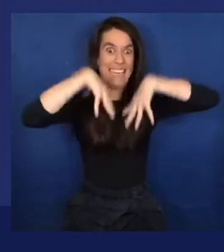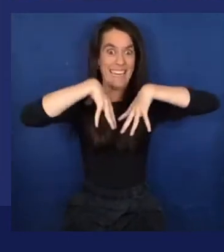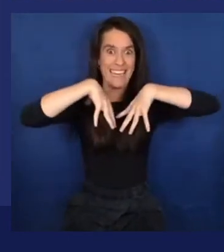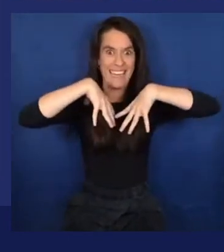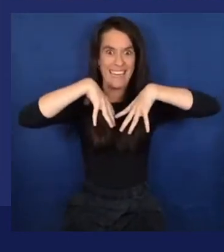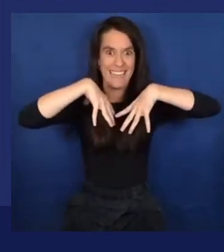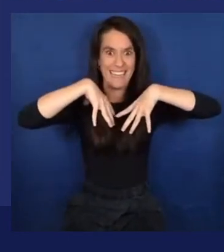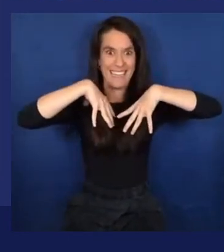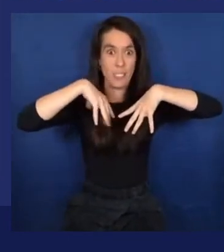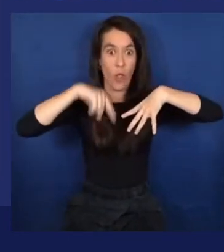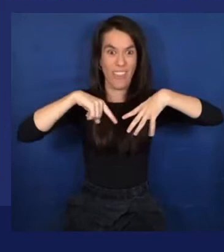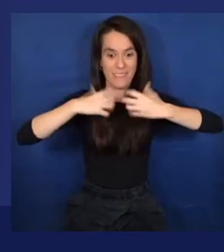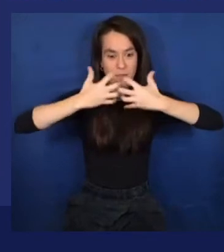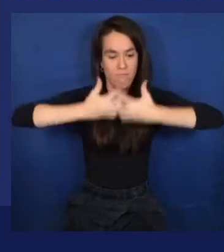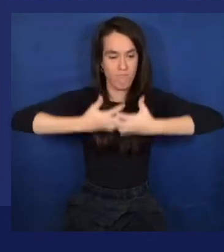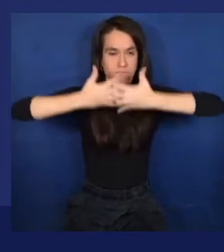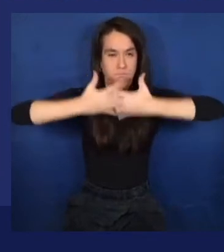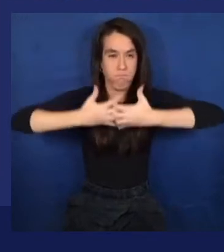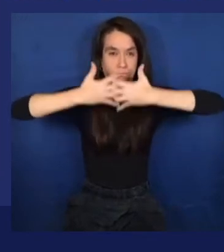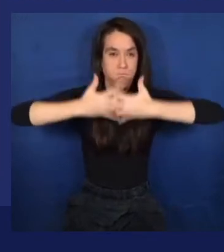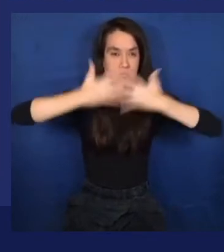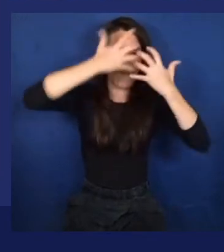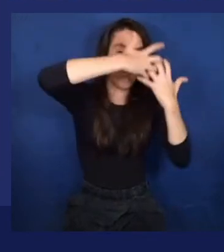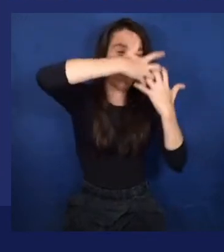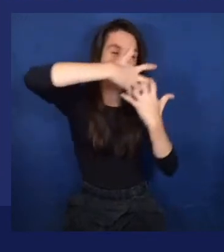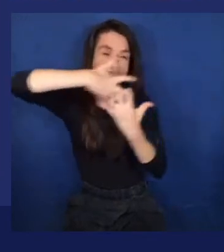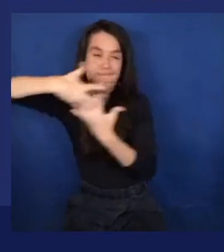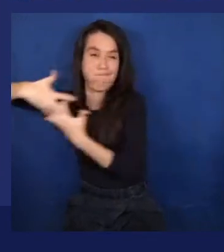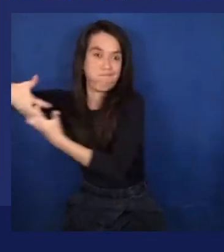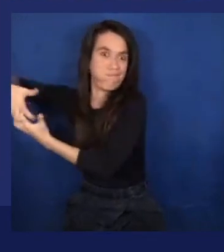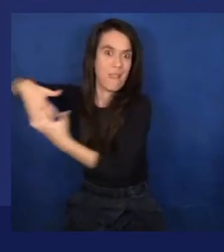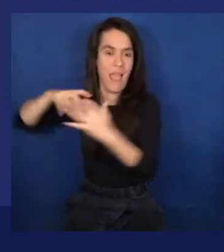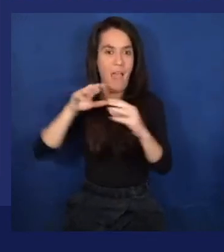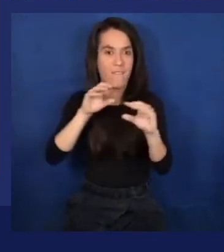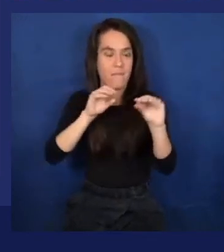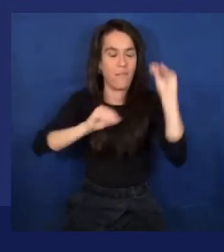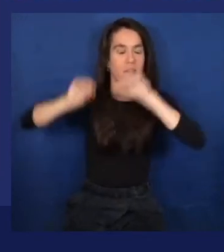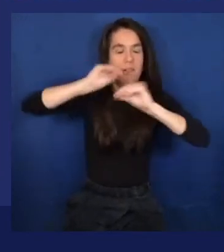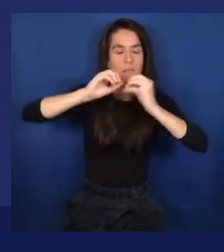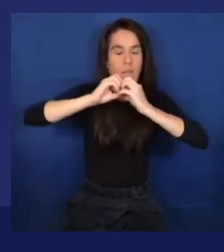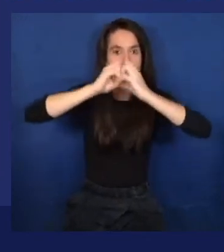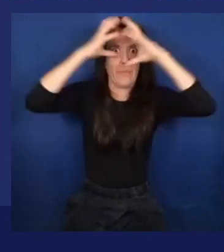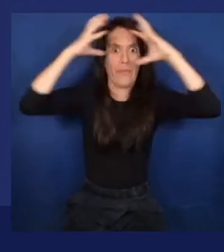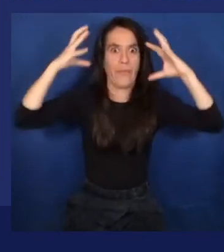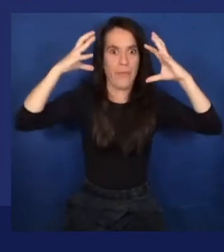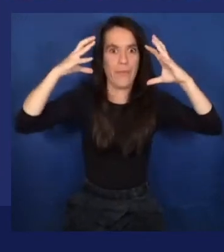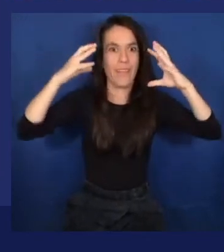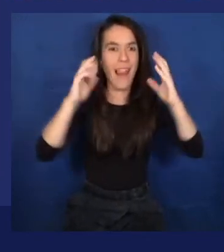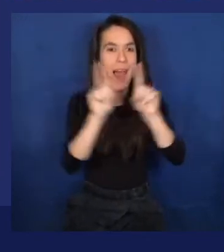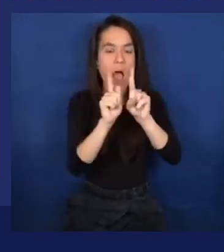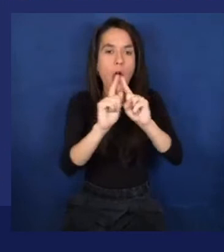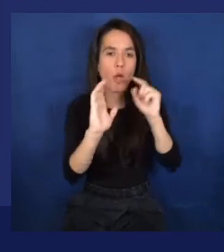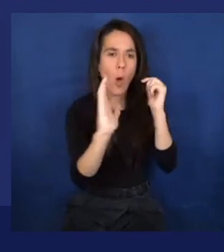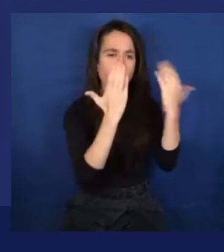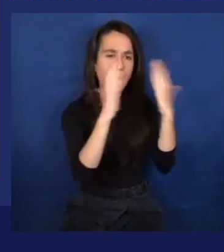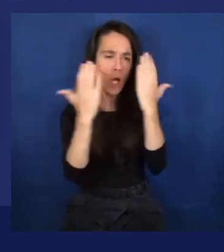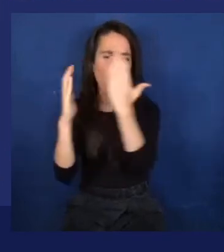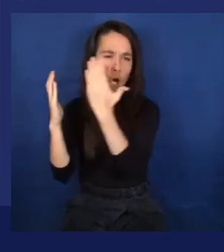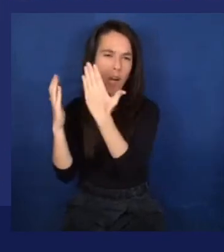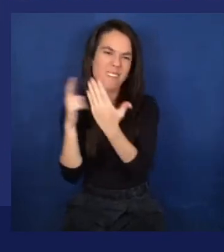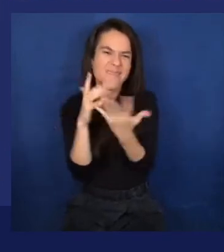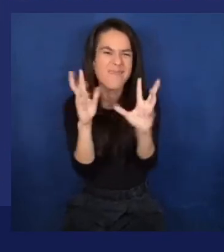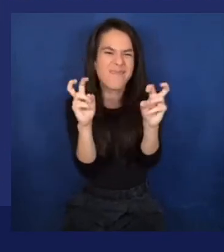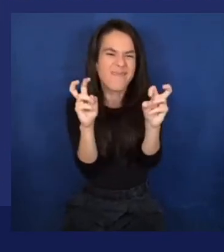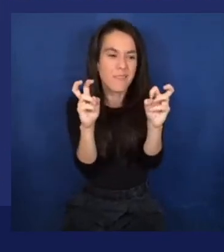and then you're sort of comparing it, if that's a way to explain